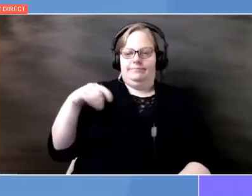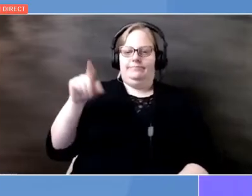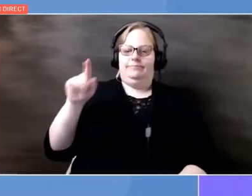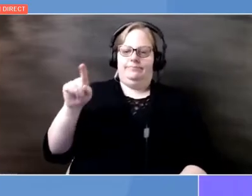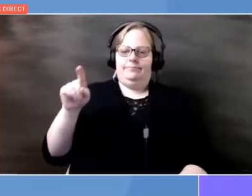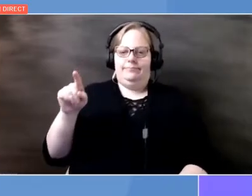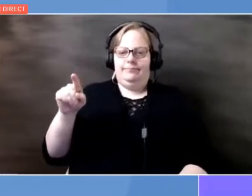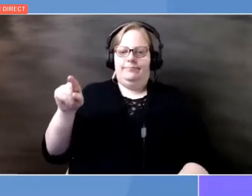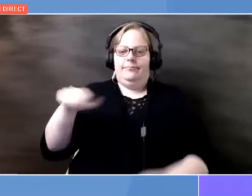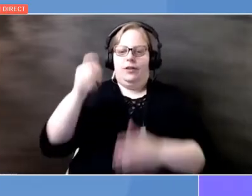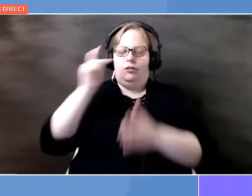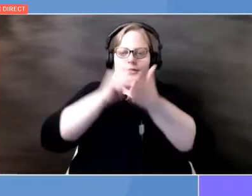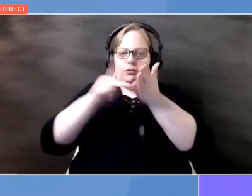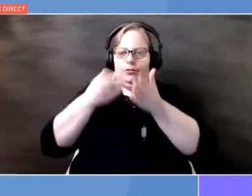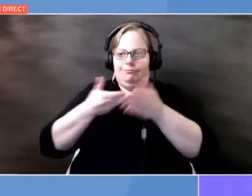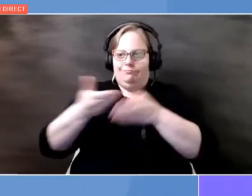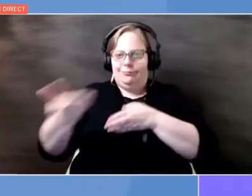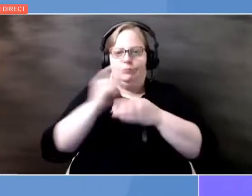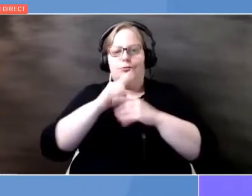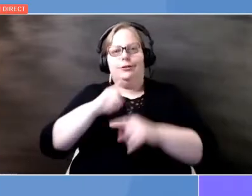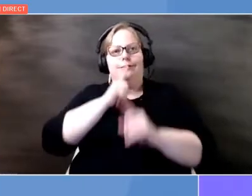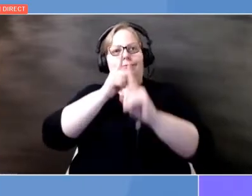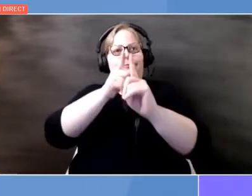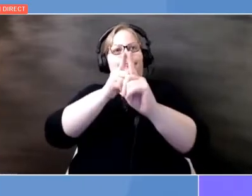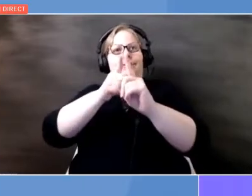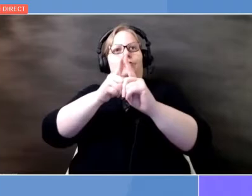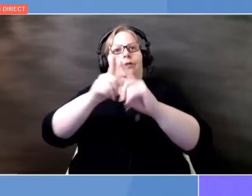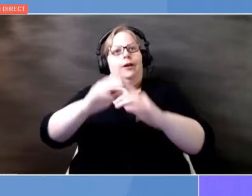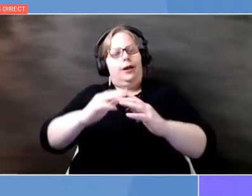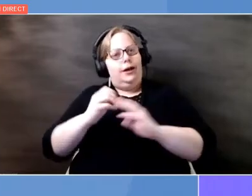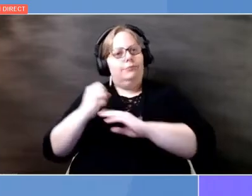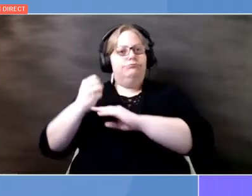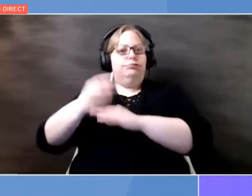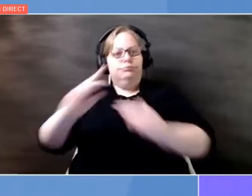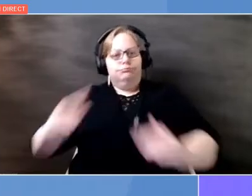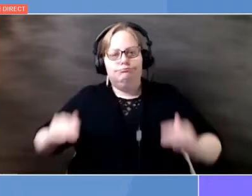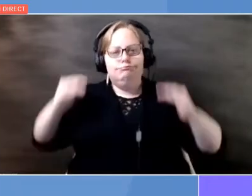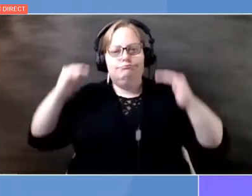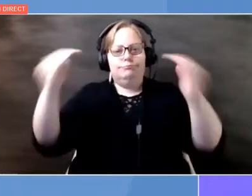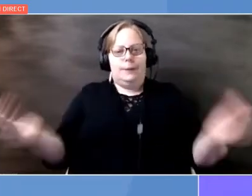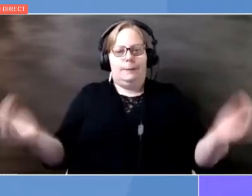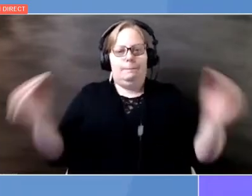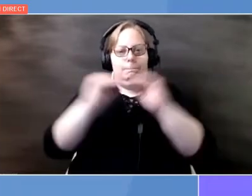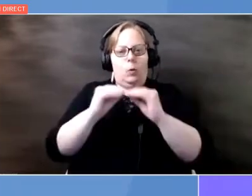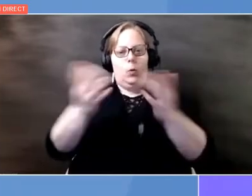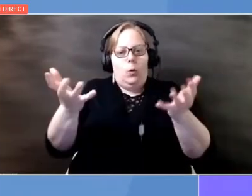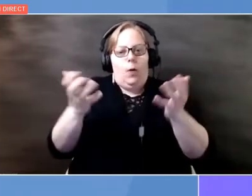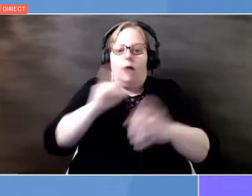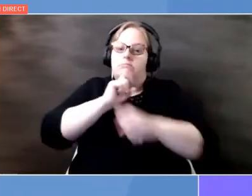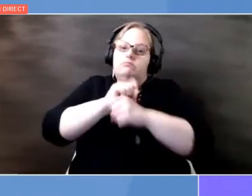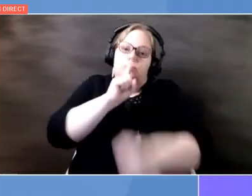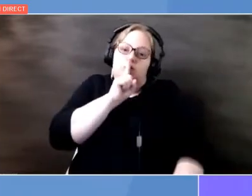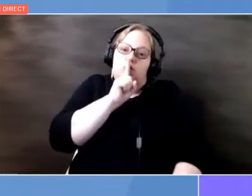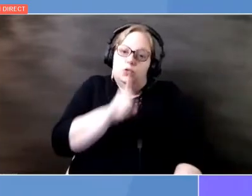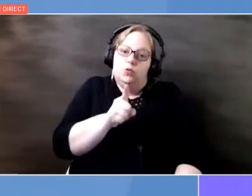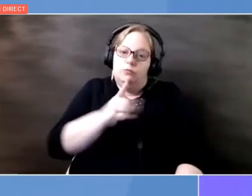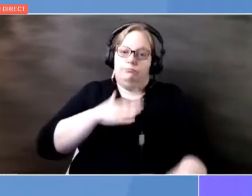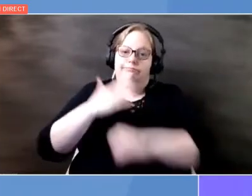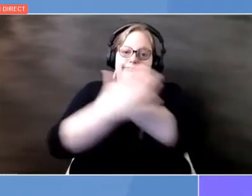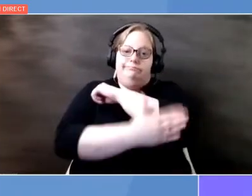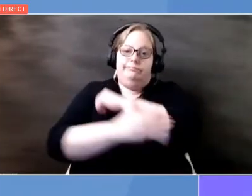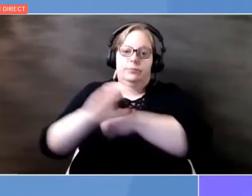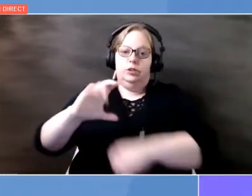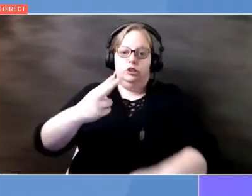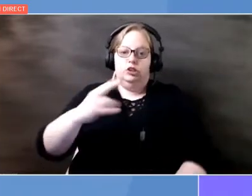to exceed our expectation and reach for the sky, right? And this is so true for Chile. We're a small